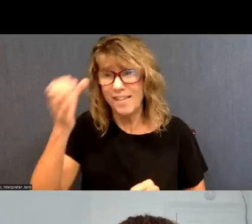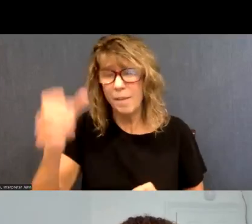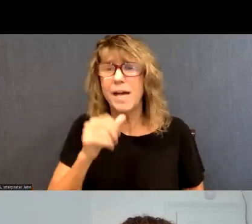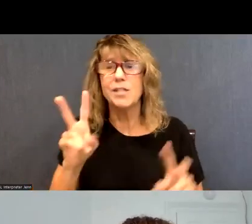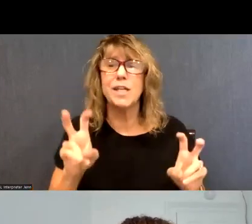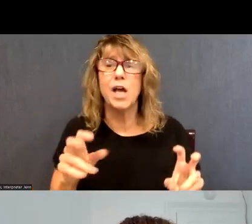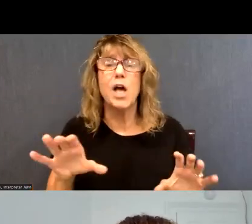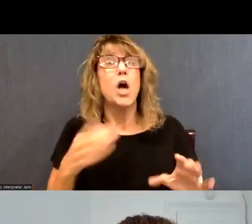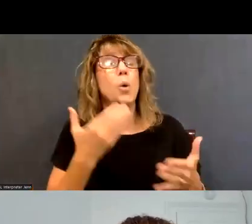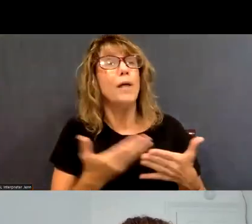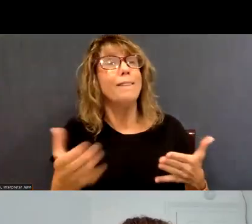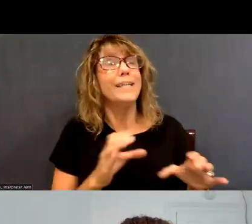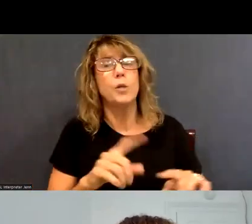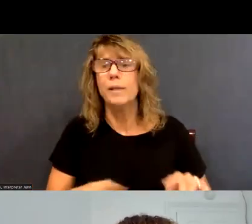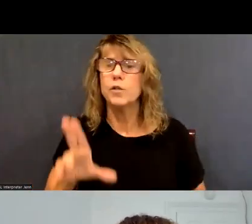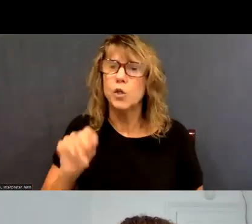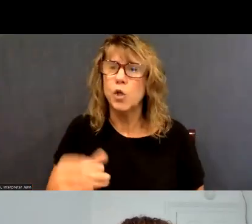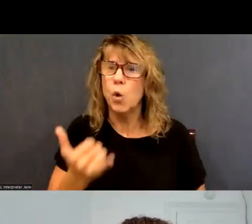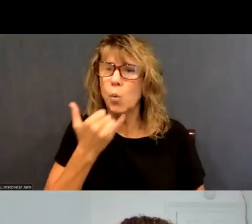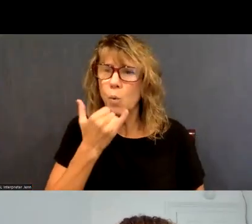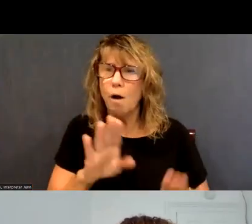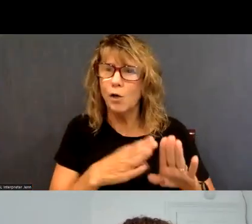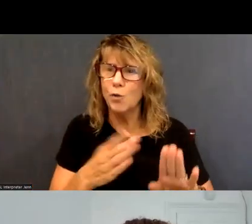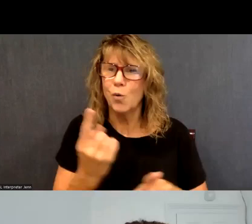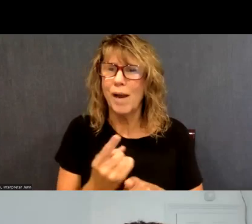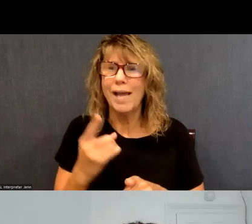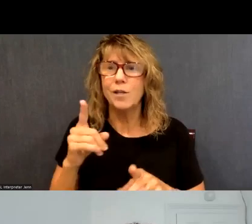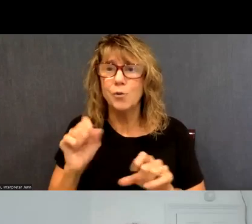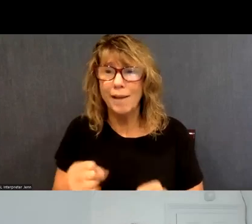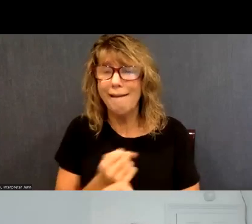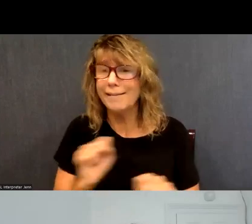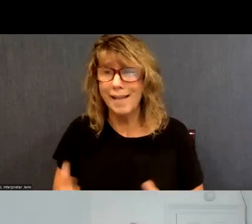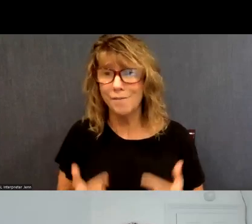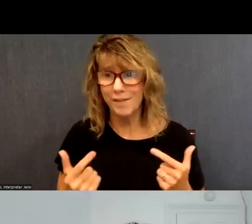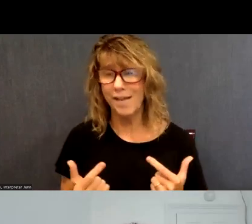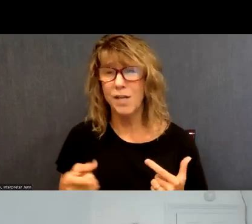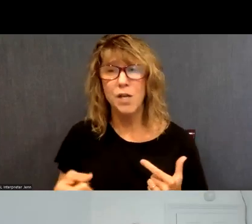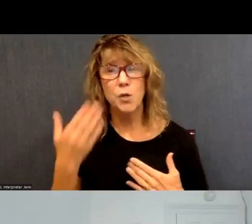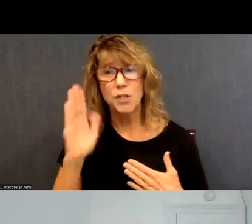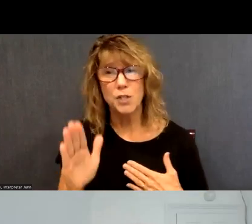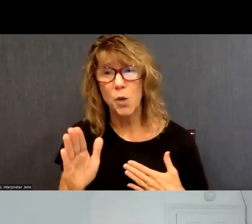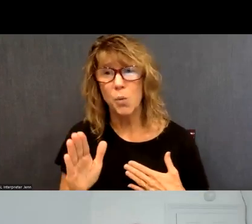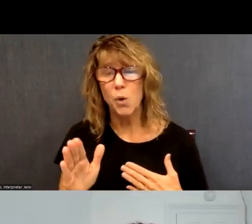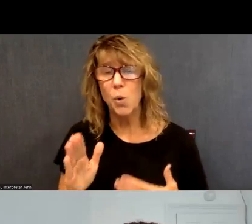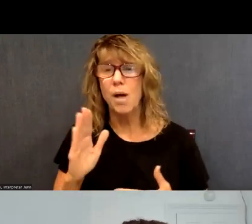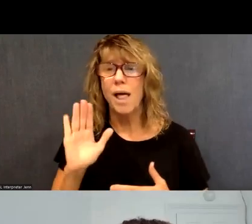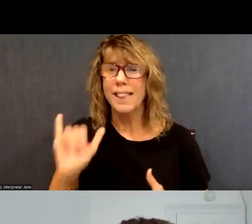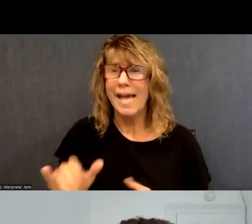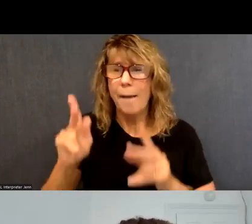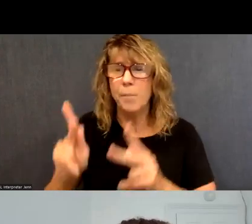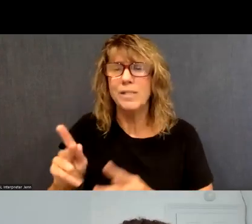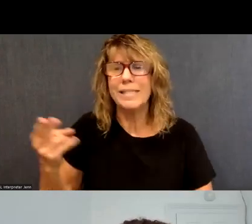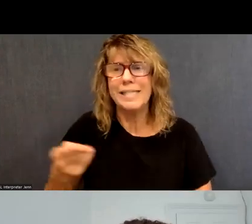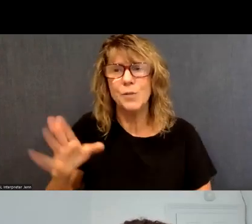do, um, but there's no wrong door really can save lives because you really just don't know, um, all of the depths of someone's history and needs